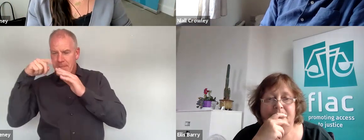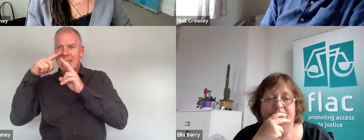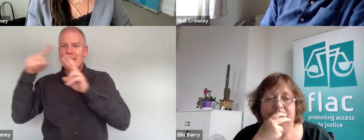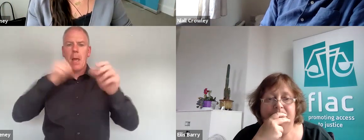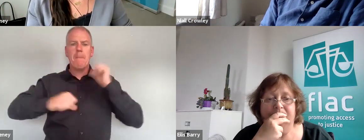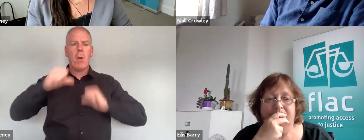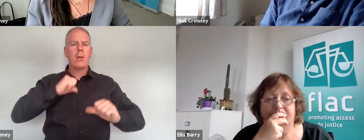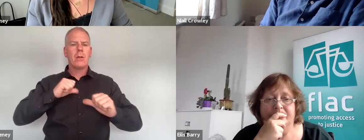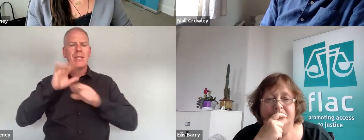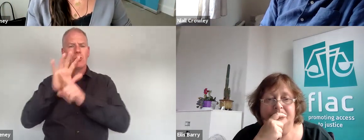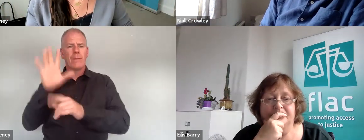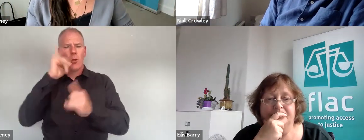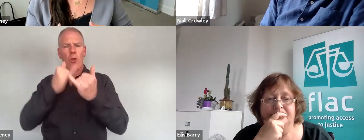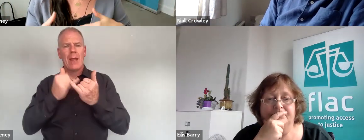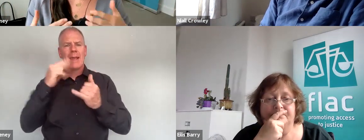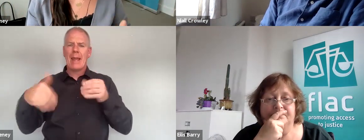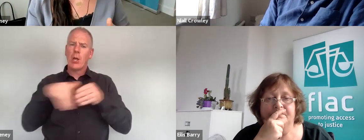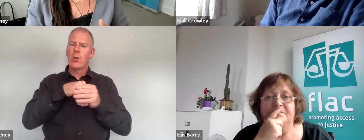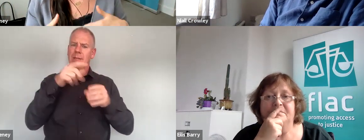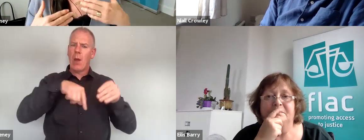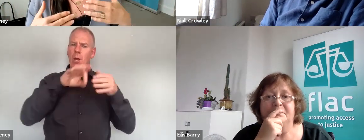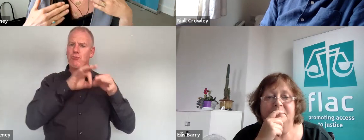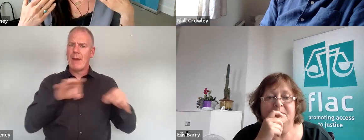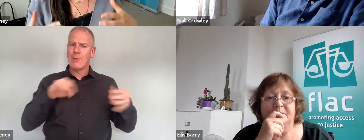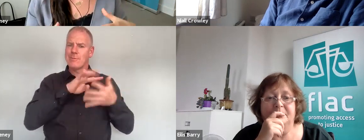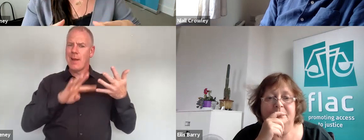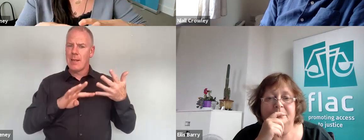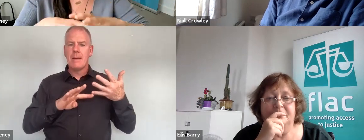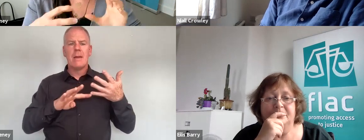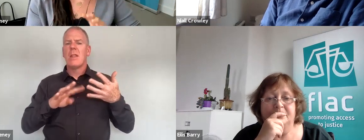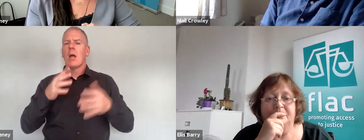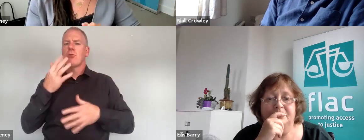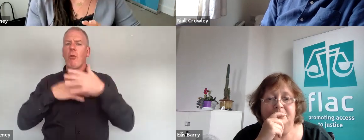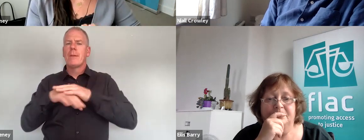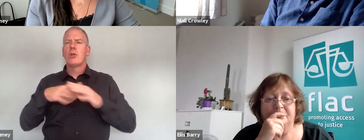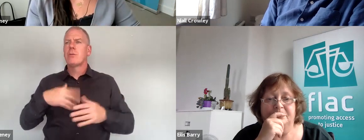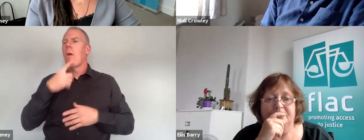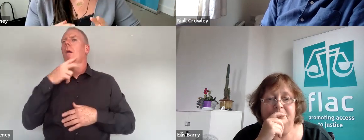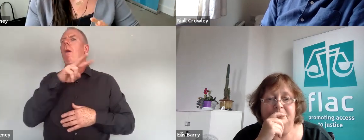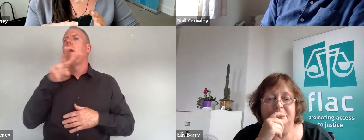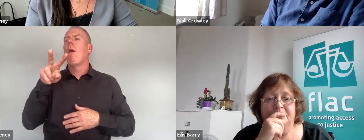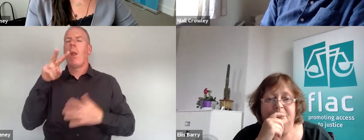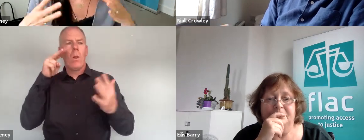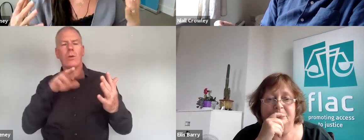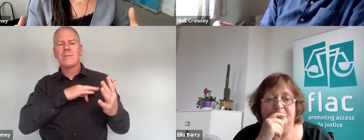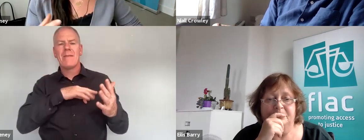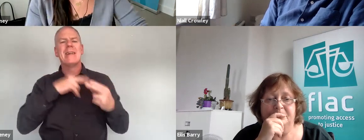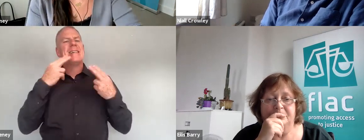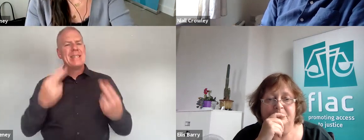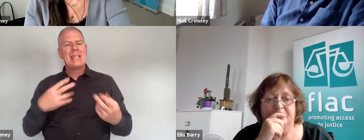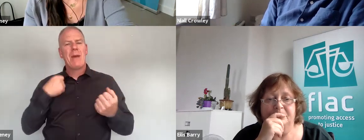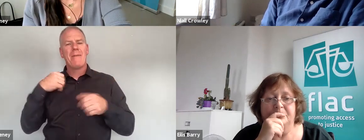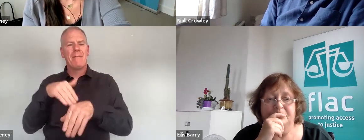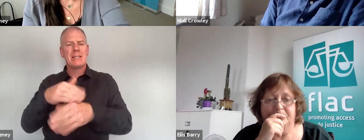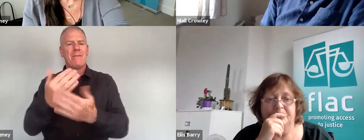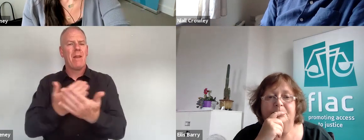discrimination and how the grounds can encompass it but again just making sure that the government doesn't just fall into that trap of looking at the grounds themselves but also about the effectiveness